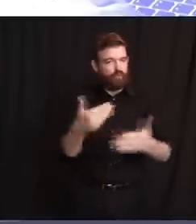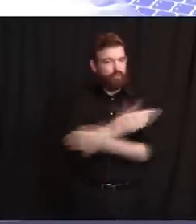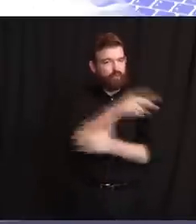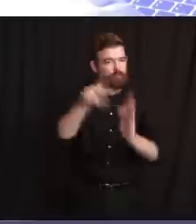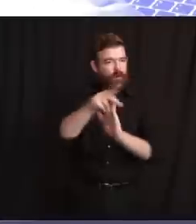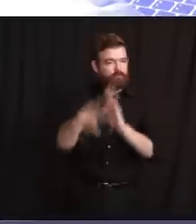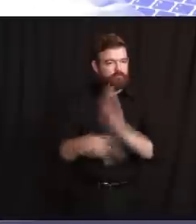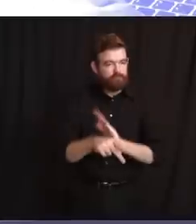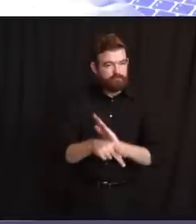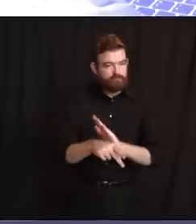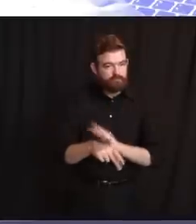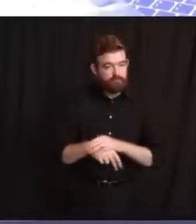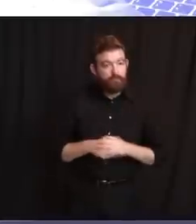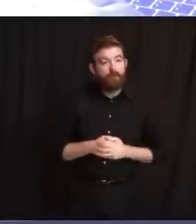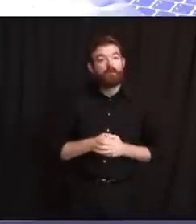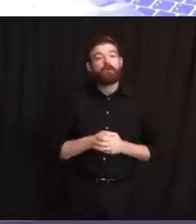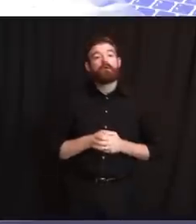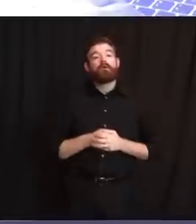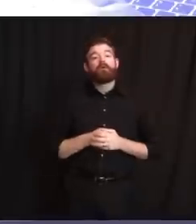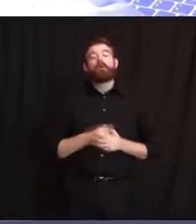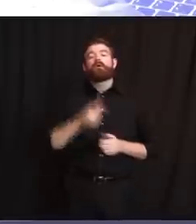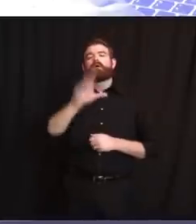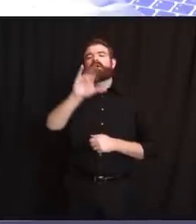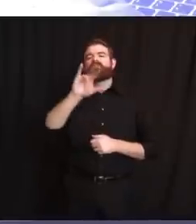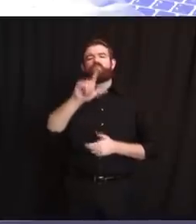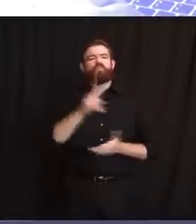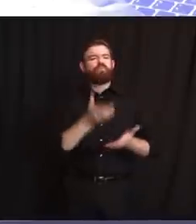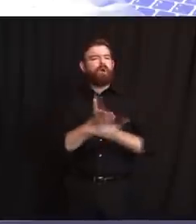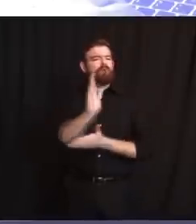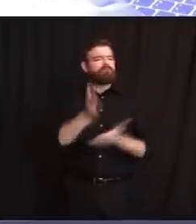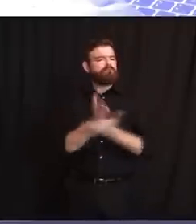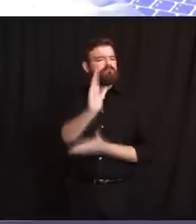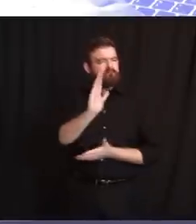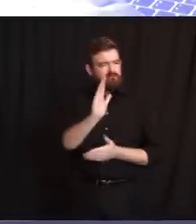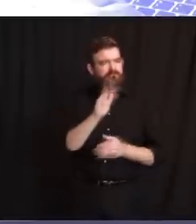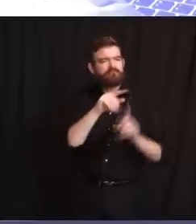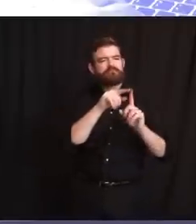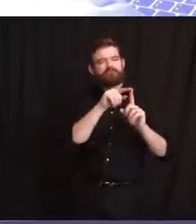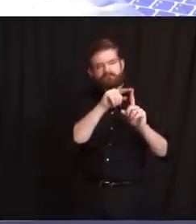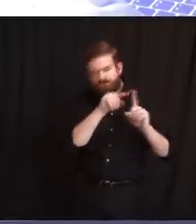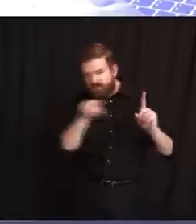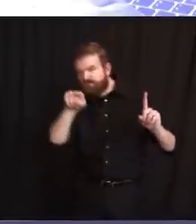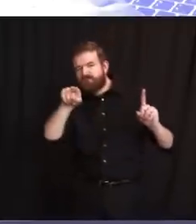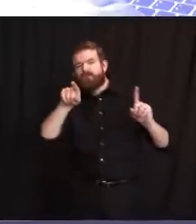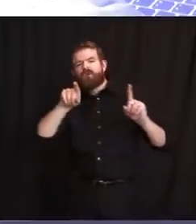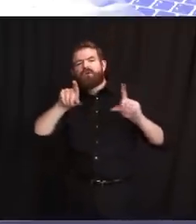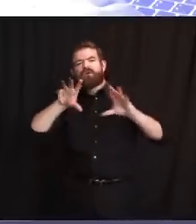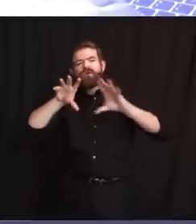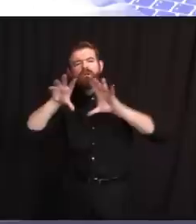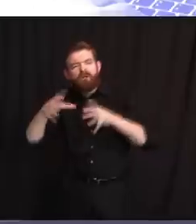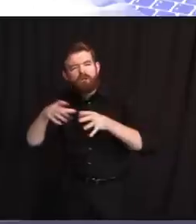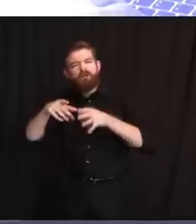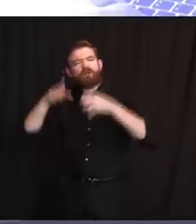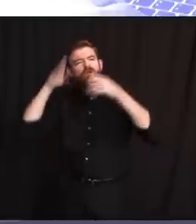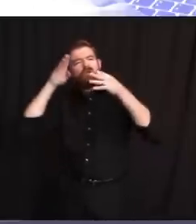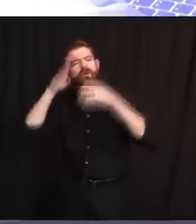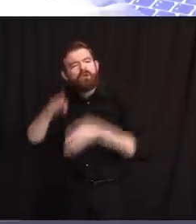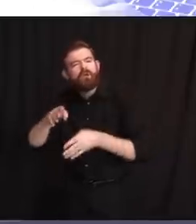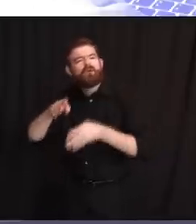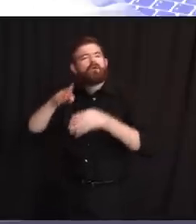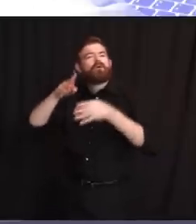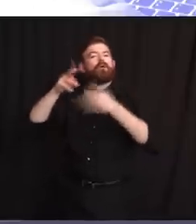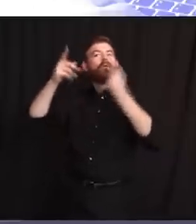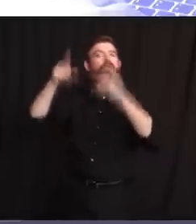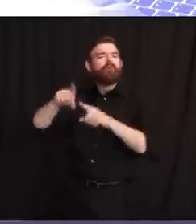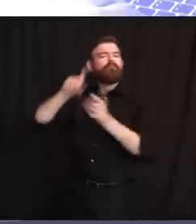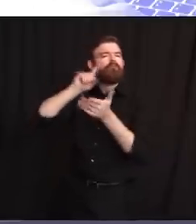a team of community relations specialists, similar to the one that existed in the Justice Department under the Obama administration, who can deploy